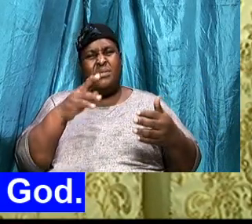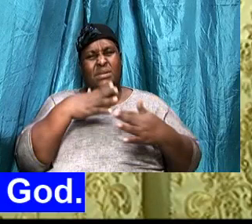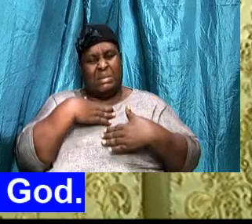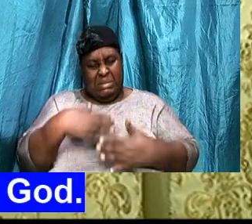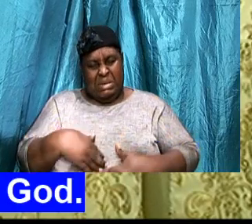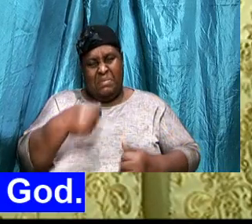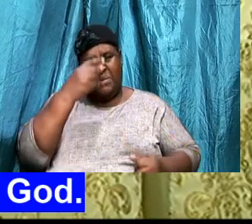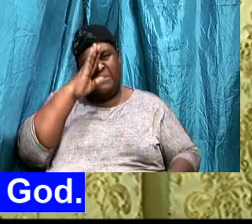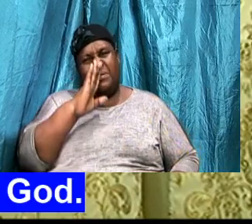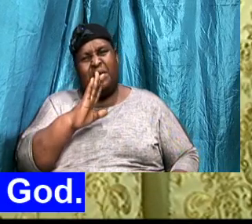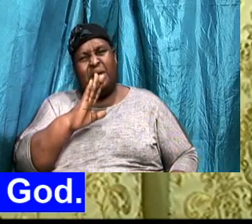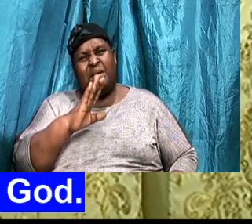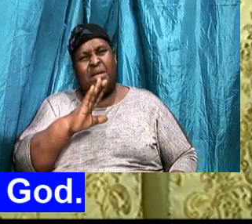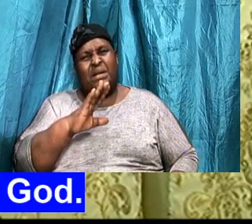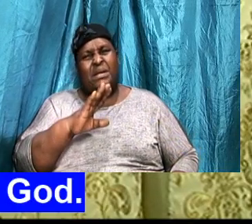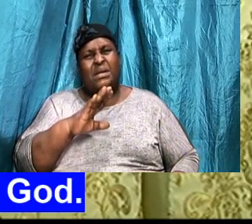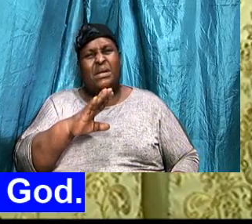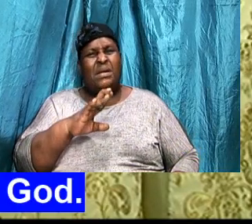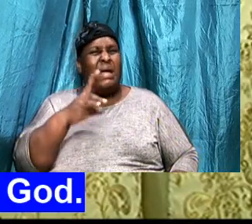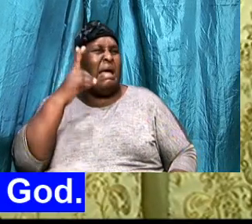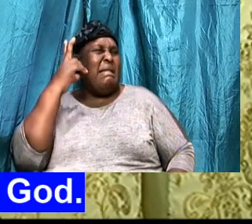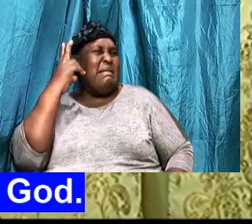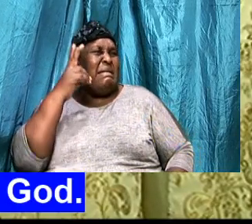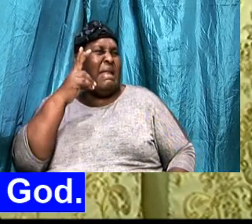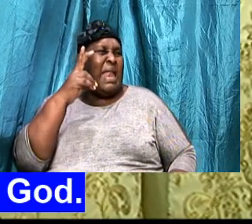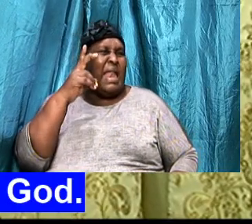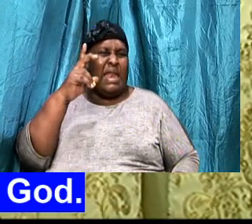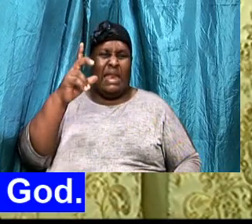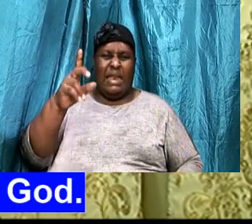And we like to hear, When the unsaved men,